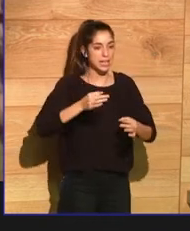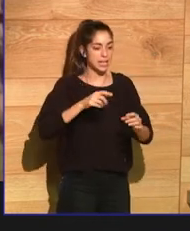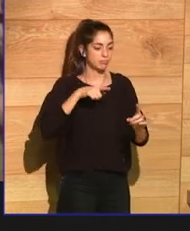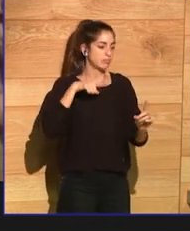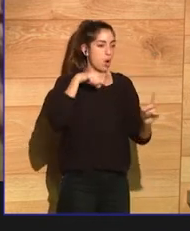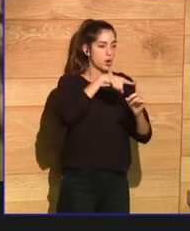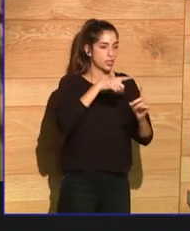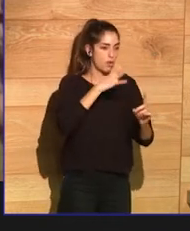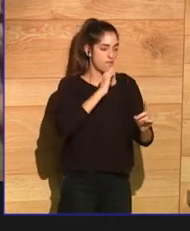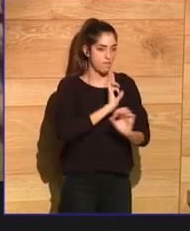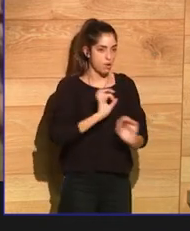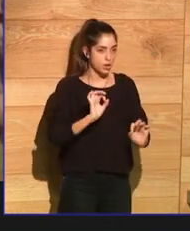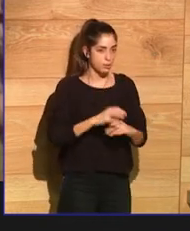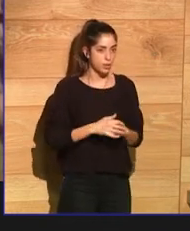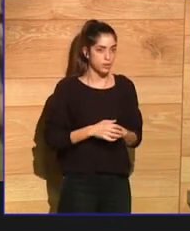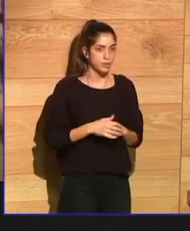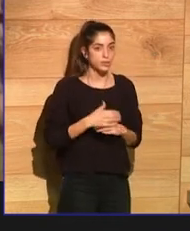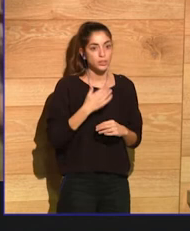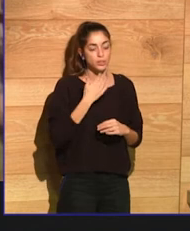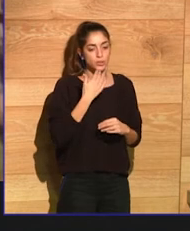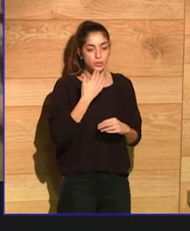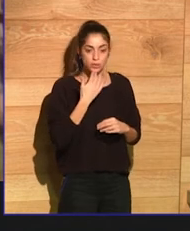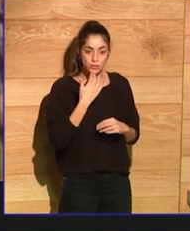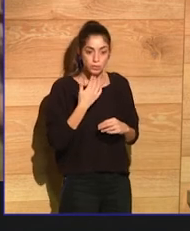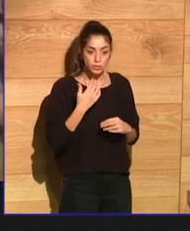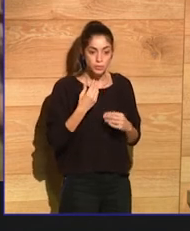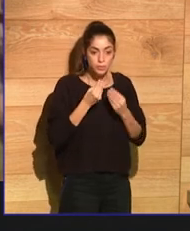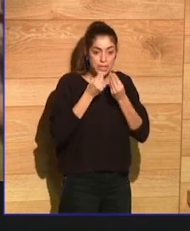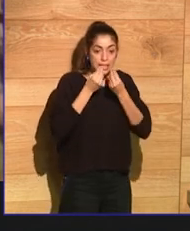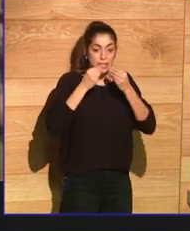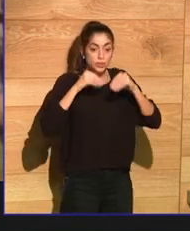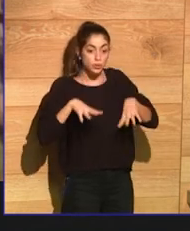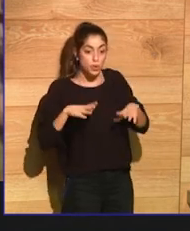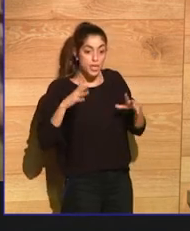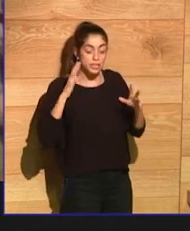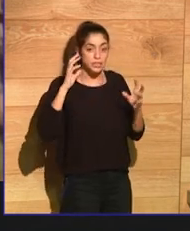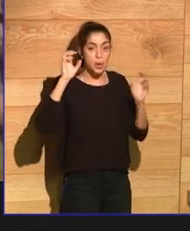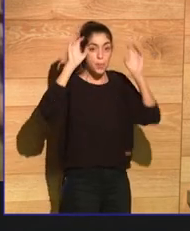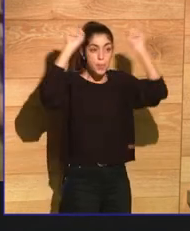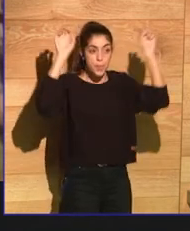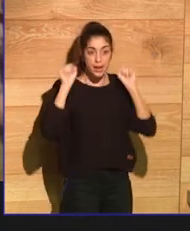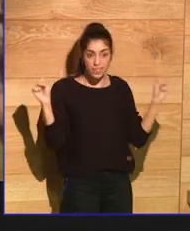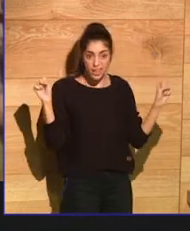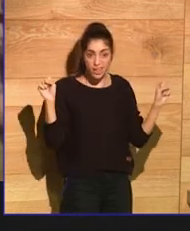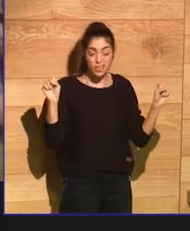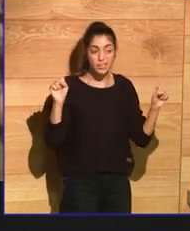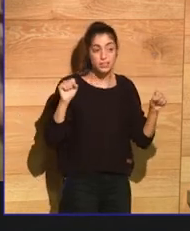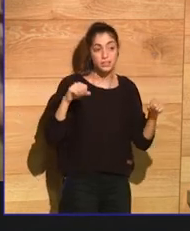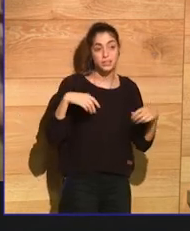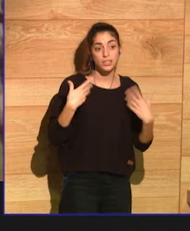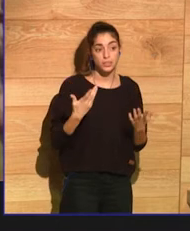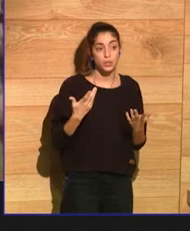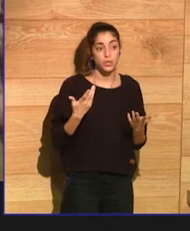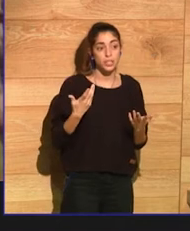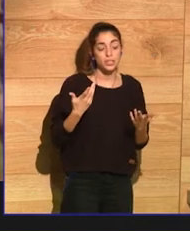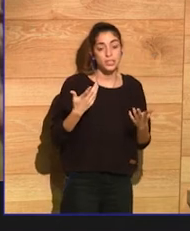Chronicles, people end up stranded on Mars as the Earth is destroyed, and they have miserable lives on Mars. And in